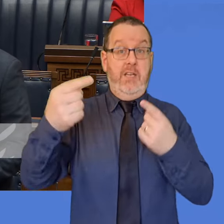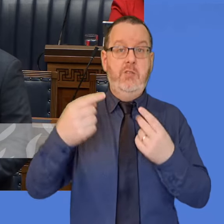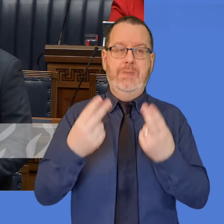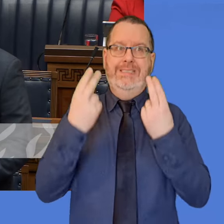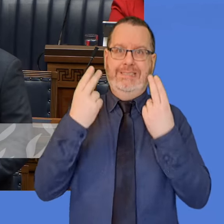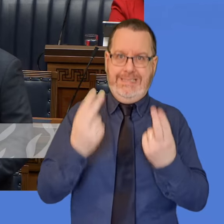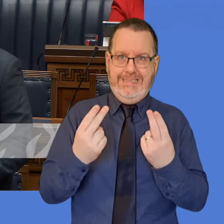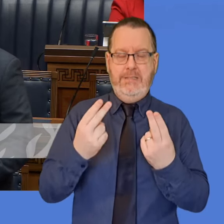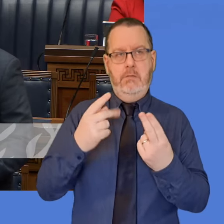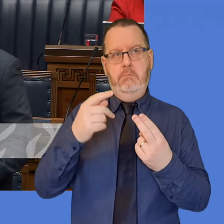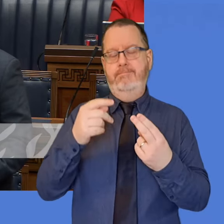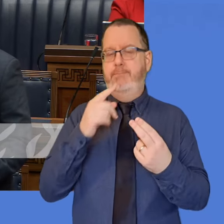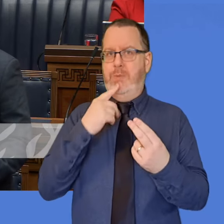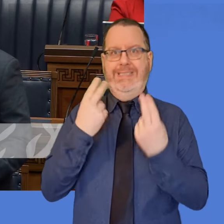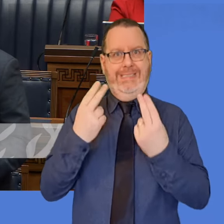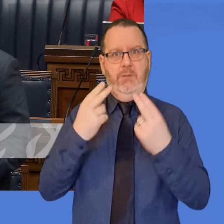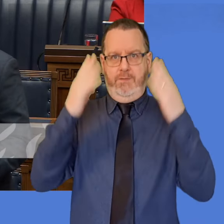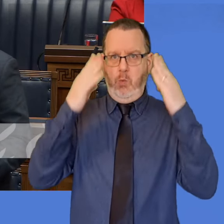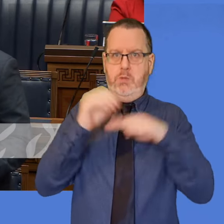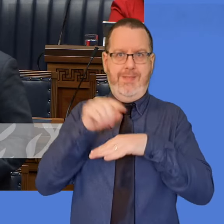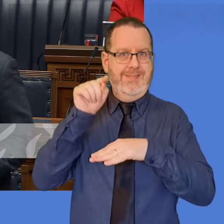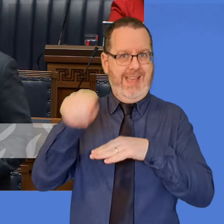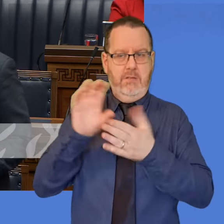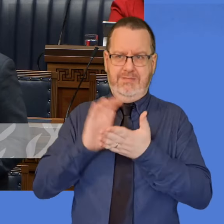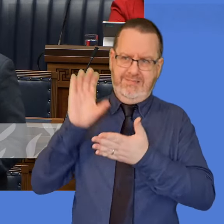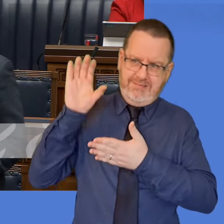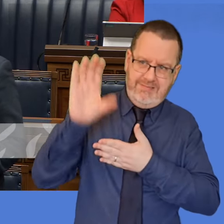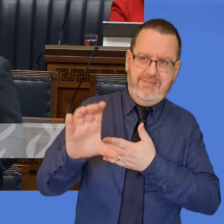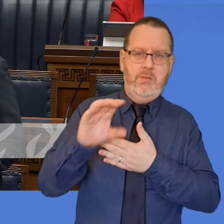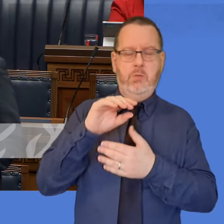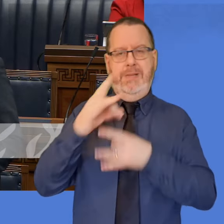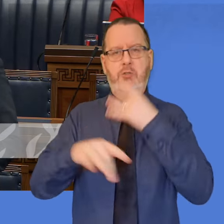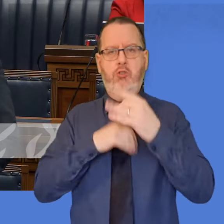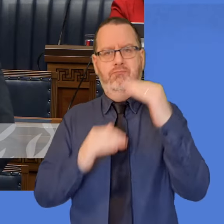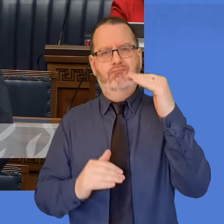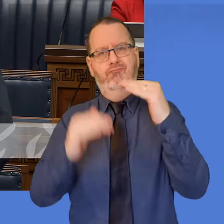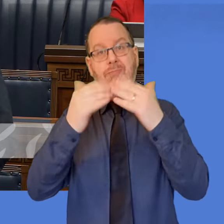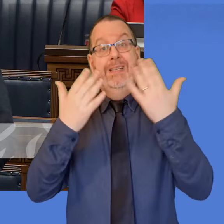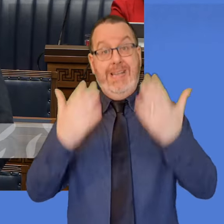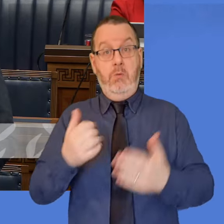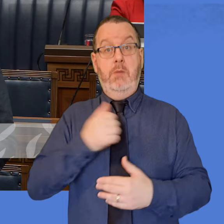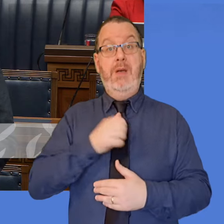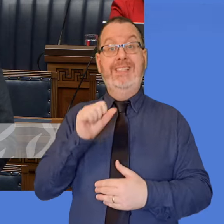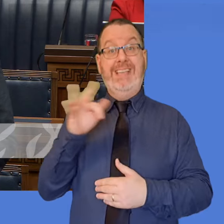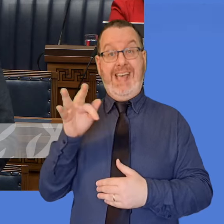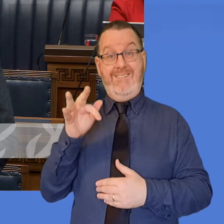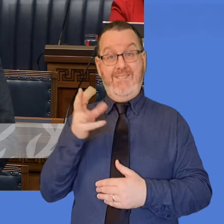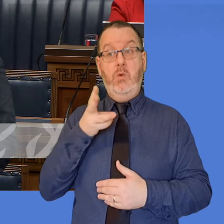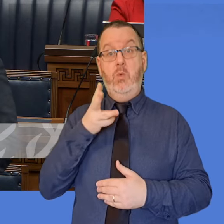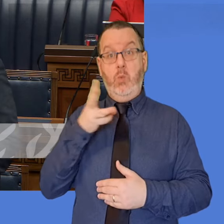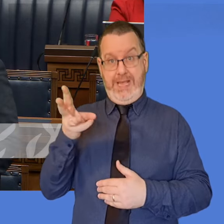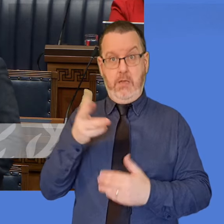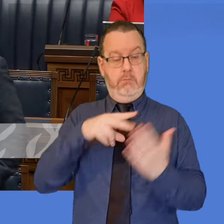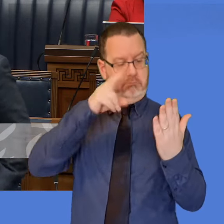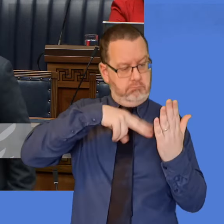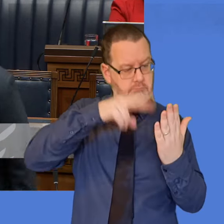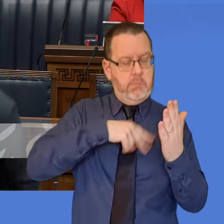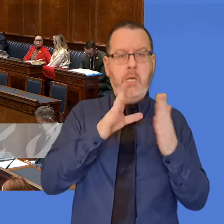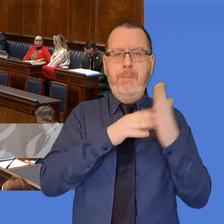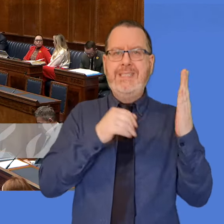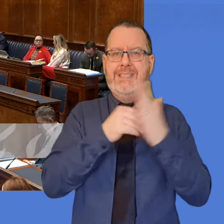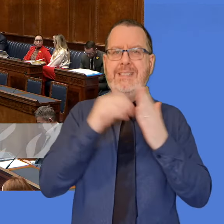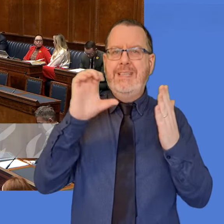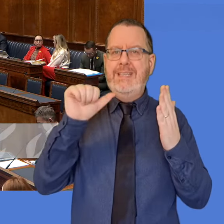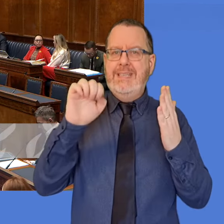onto a sustainable footing. Officials are in the process of testing the assumptions made within the outline business case and around access to borrow.